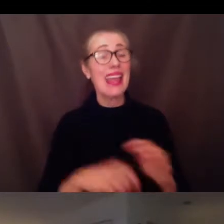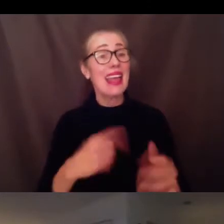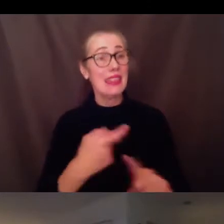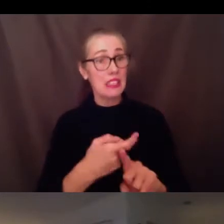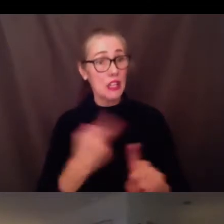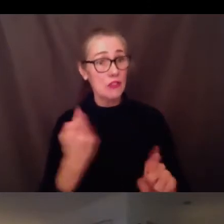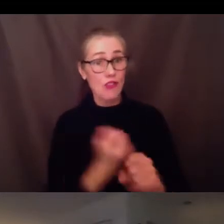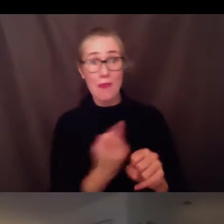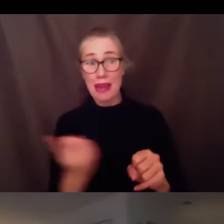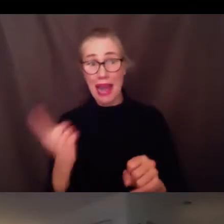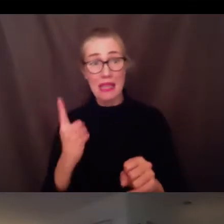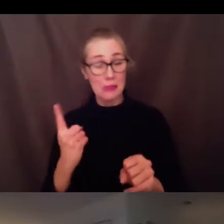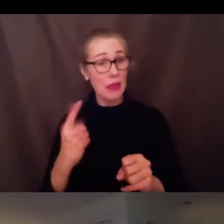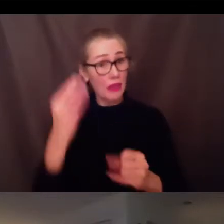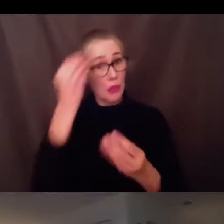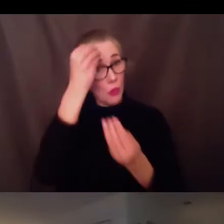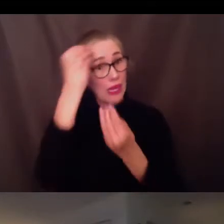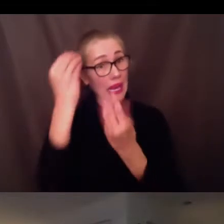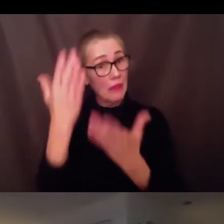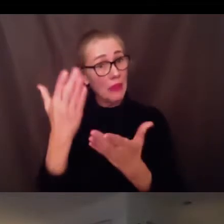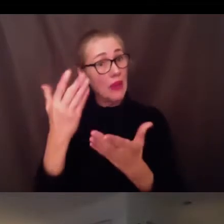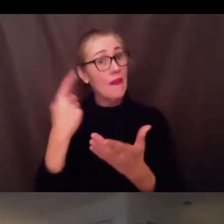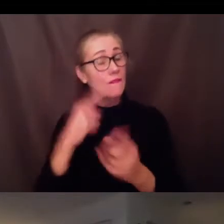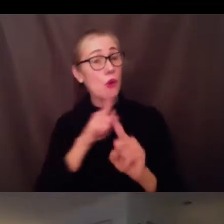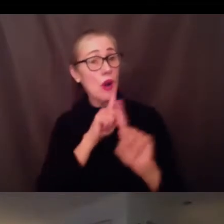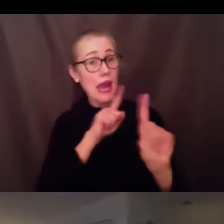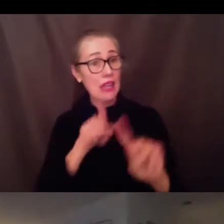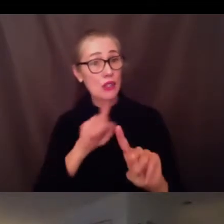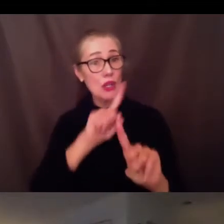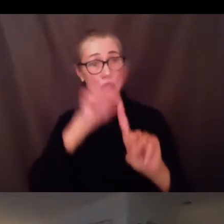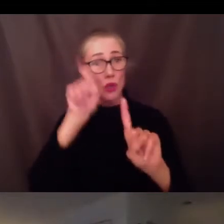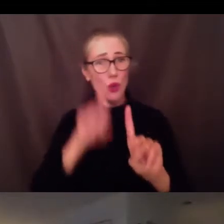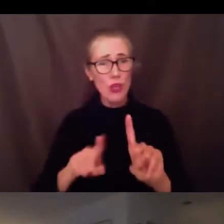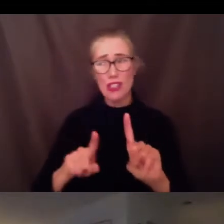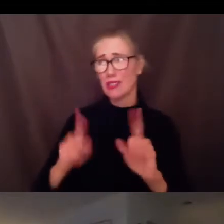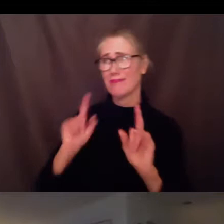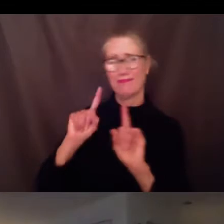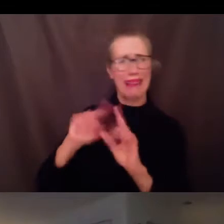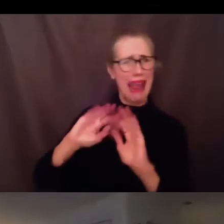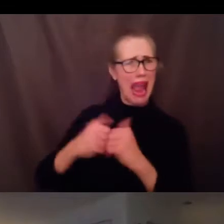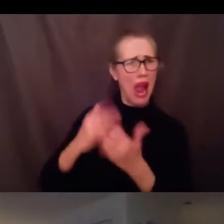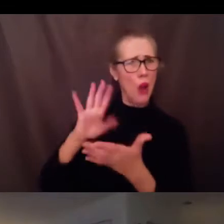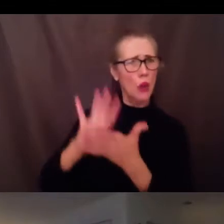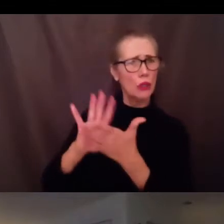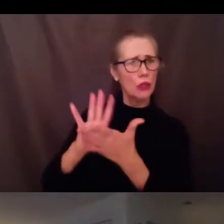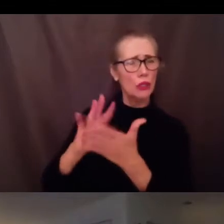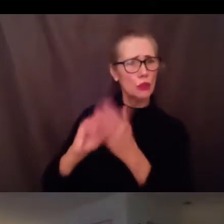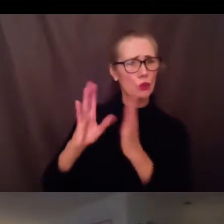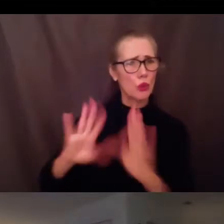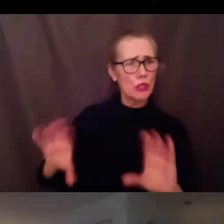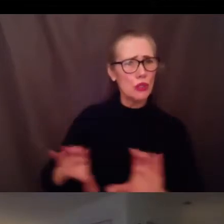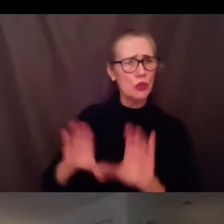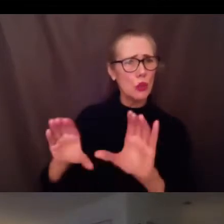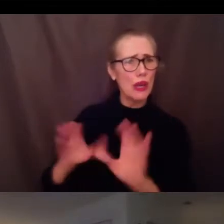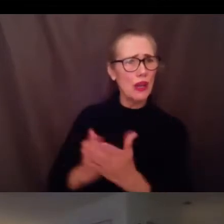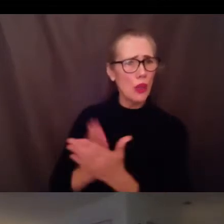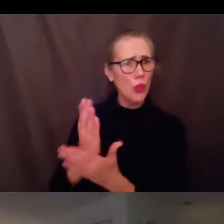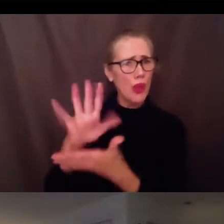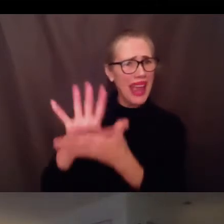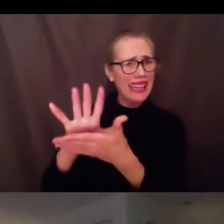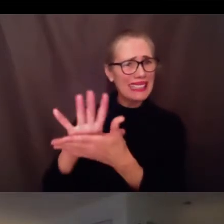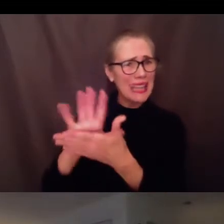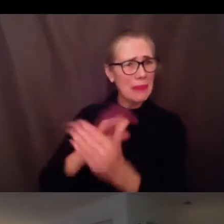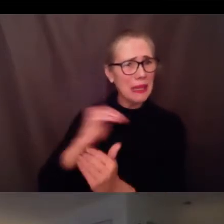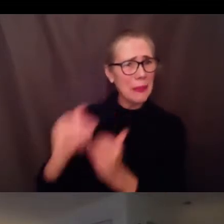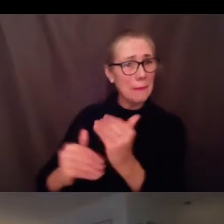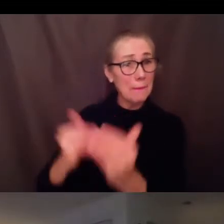information with you to answer this very important question about how students are doing academically. I want to thank the teachers who've reached